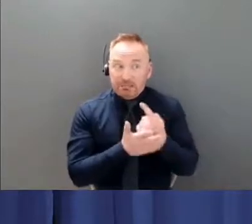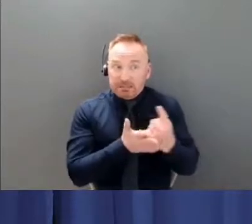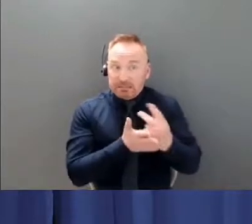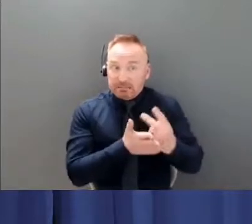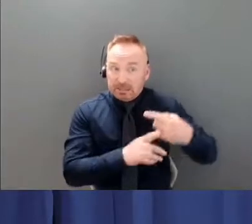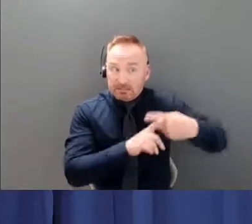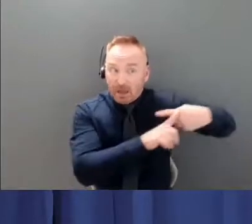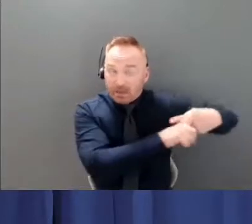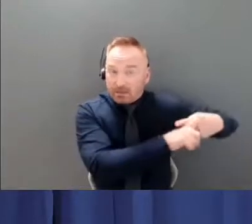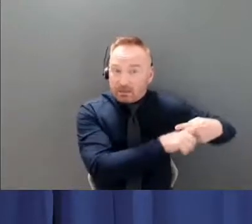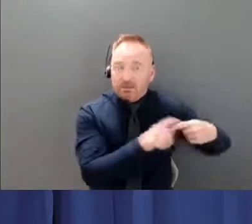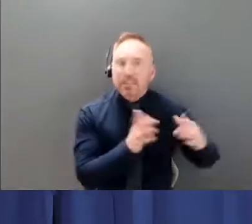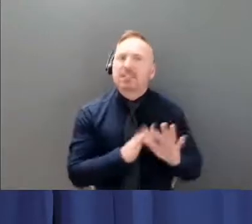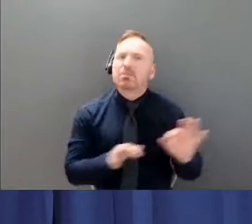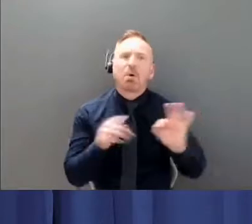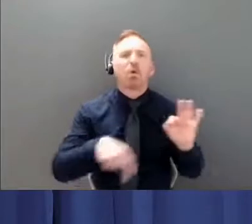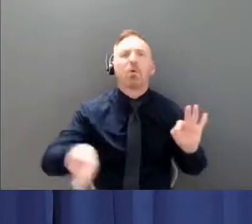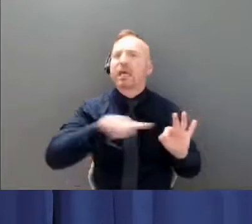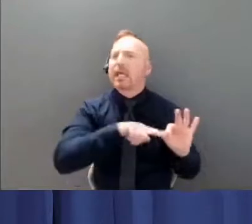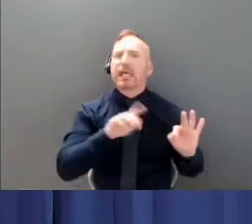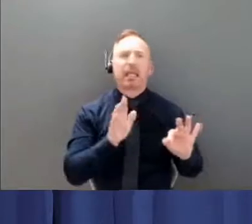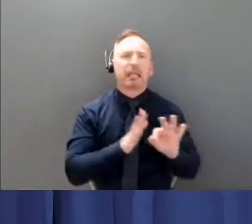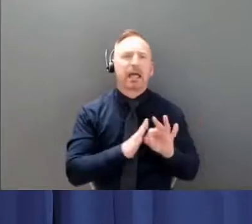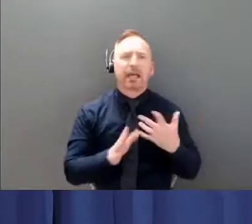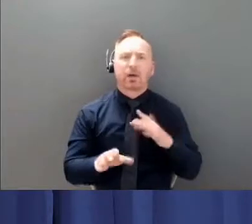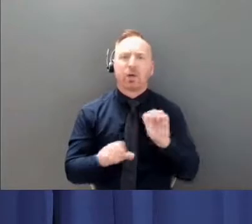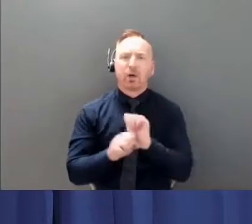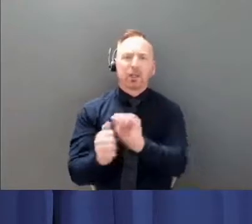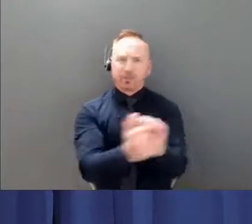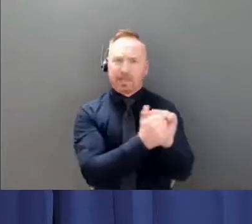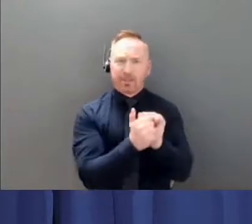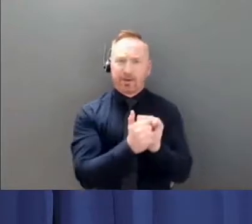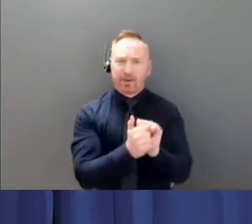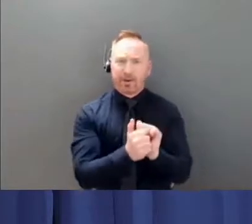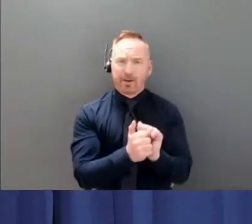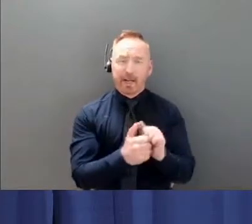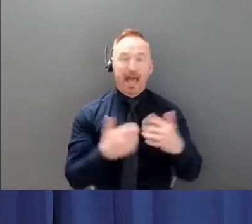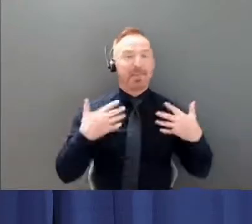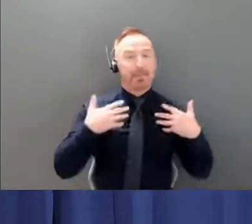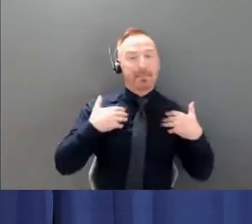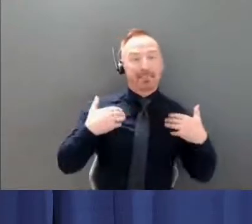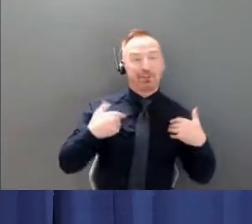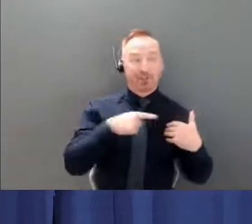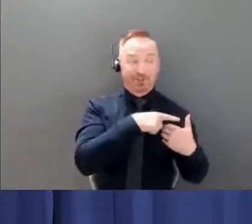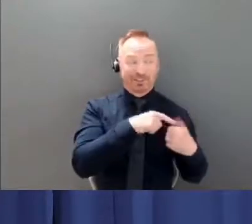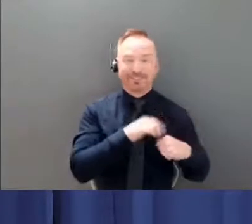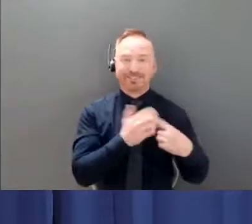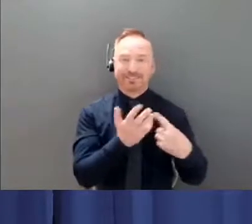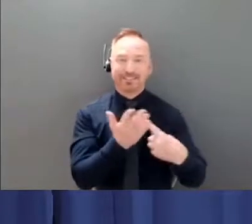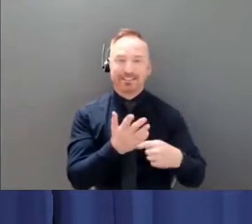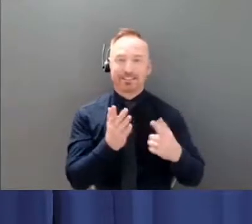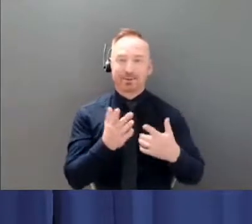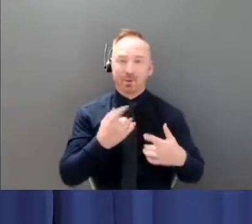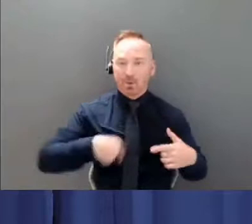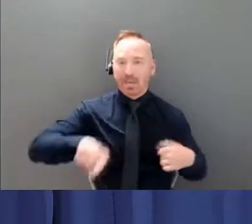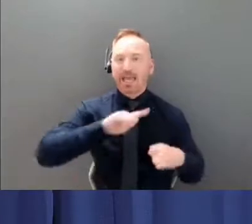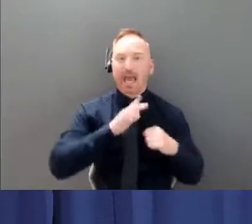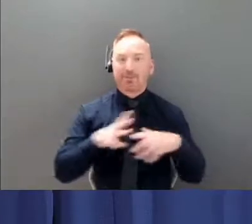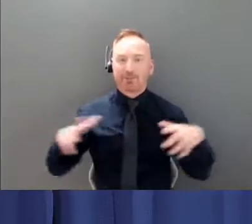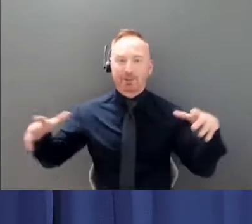together I was thinking of the ministers asking us to come together we have to come together and stay apart at the same time